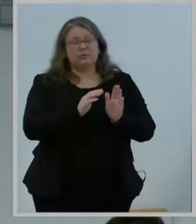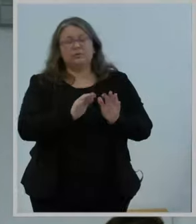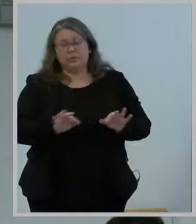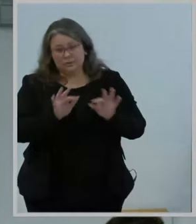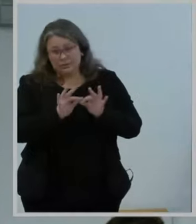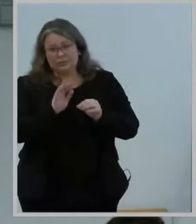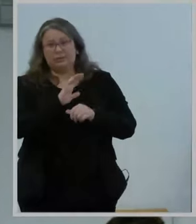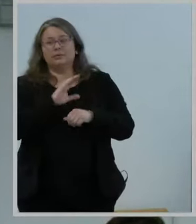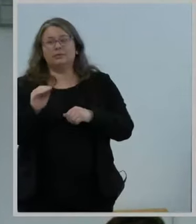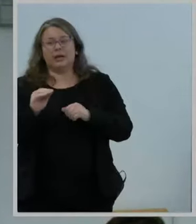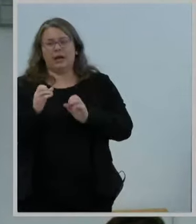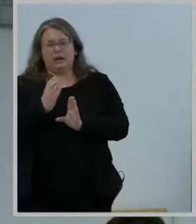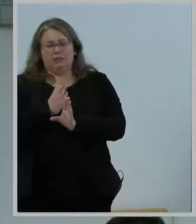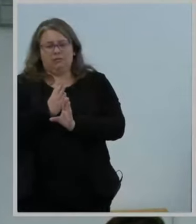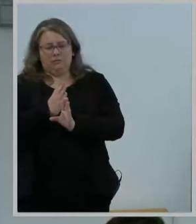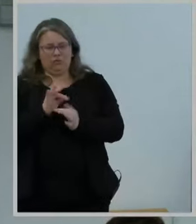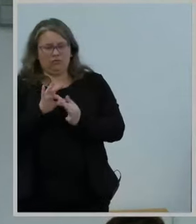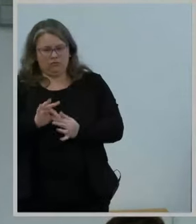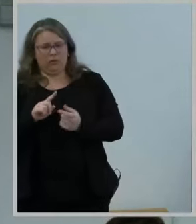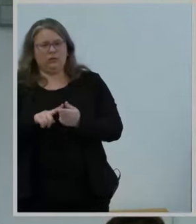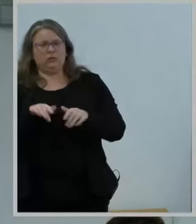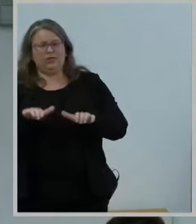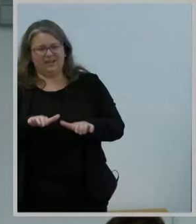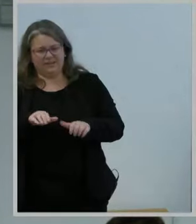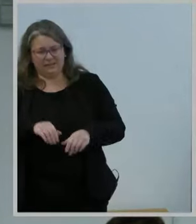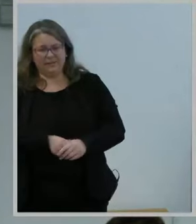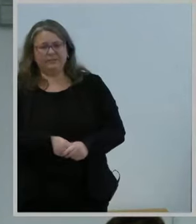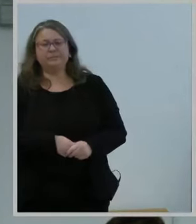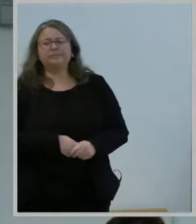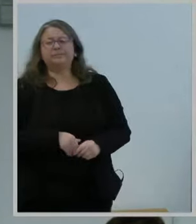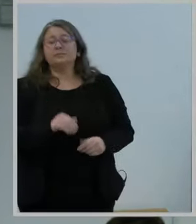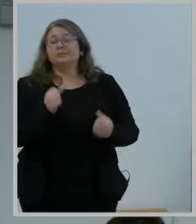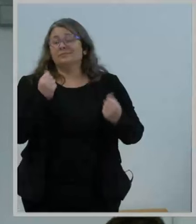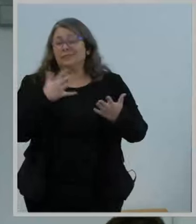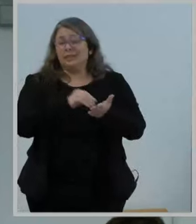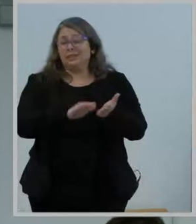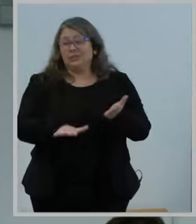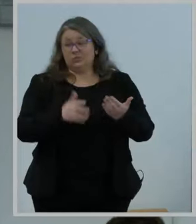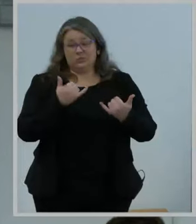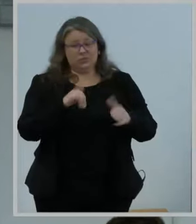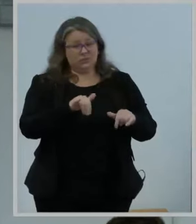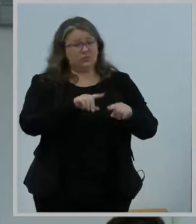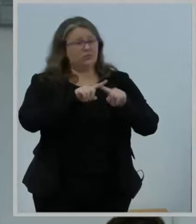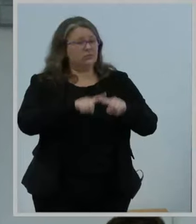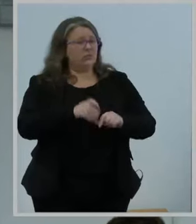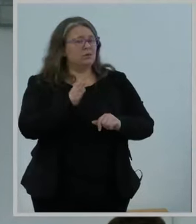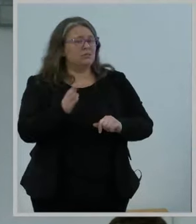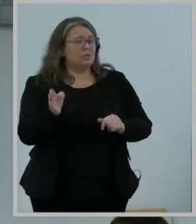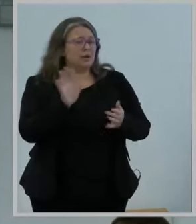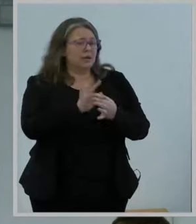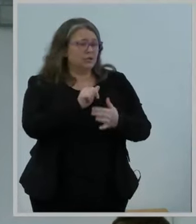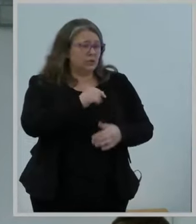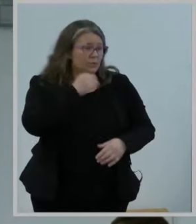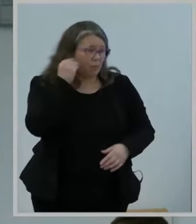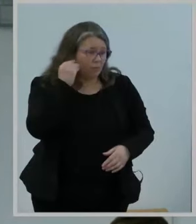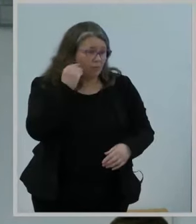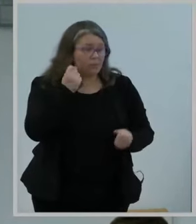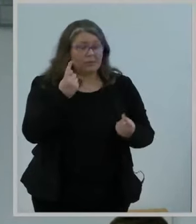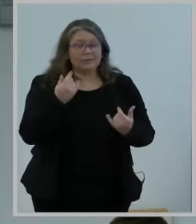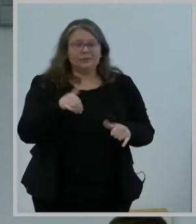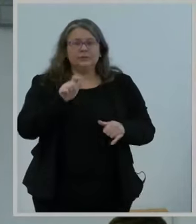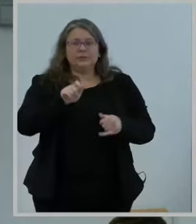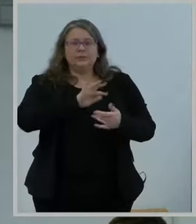Many students across the country still lack a reliable broadband connection at home and have a need for connectivity to complete homework and other assignments